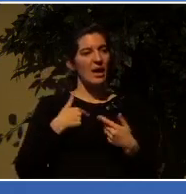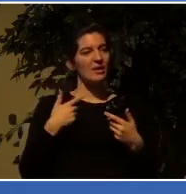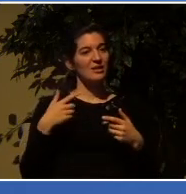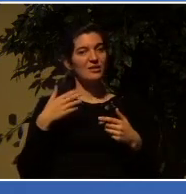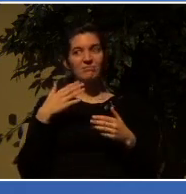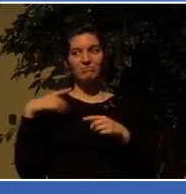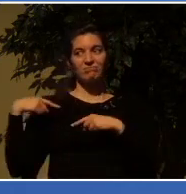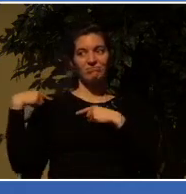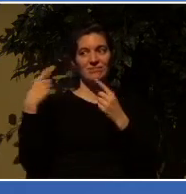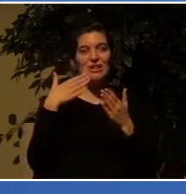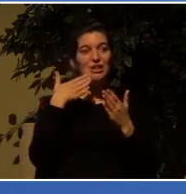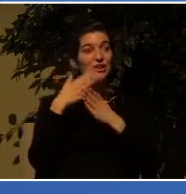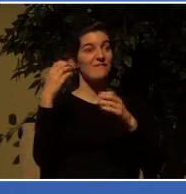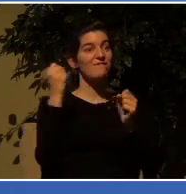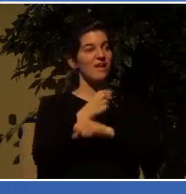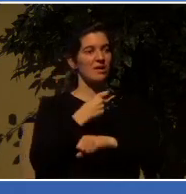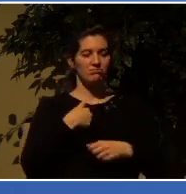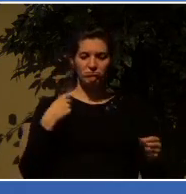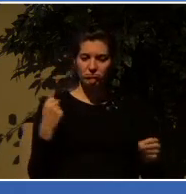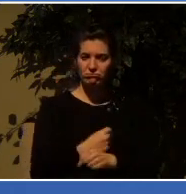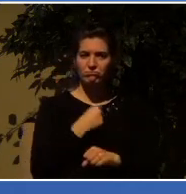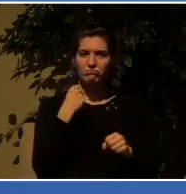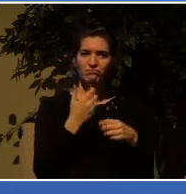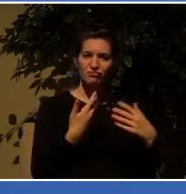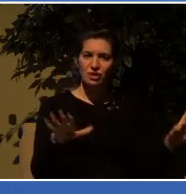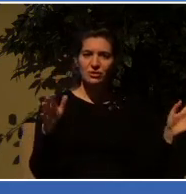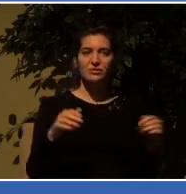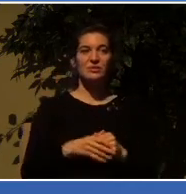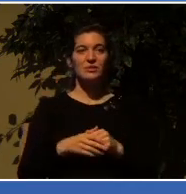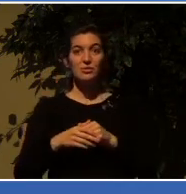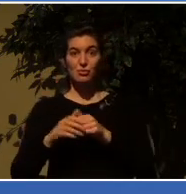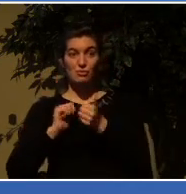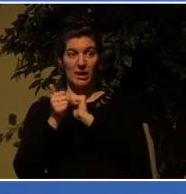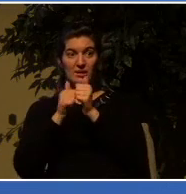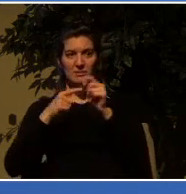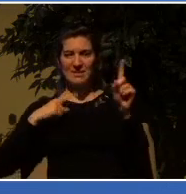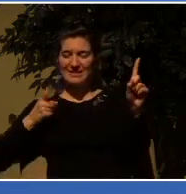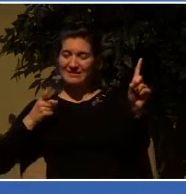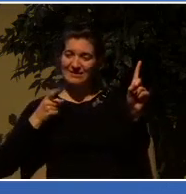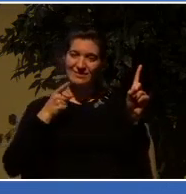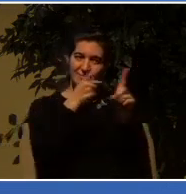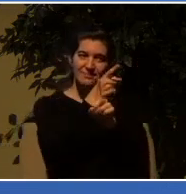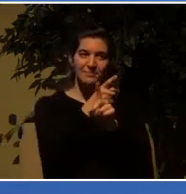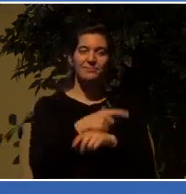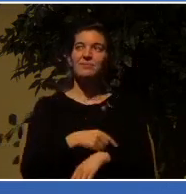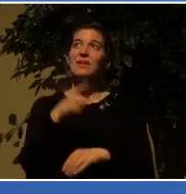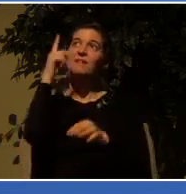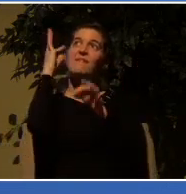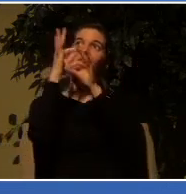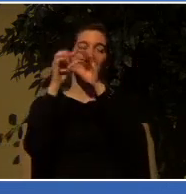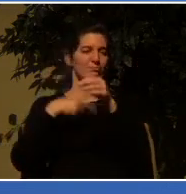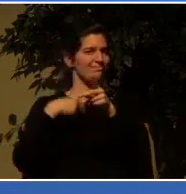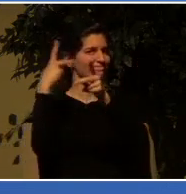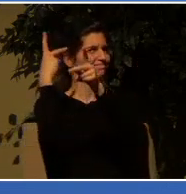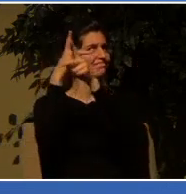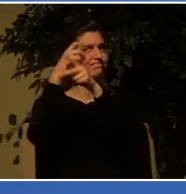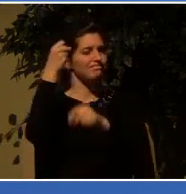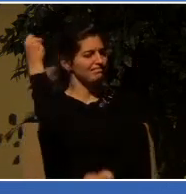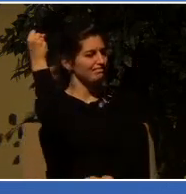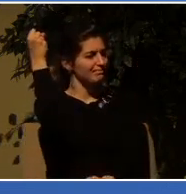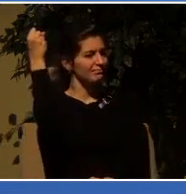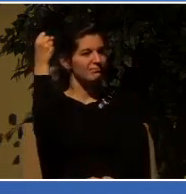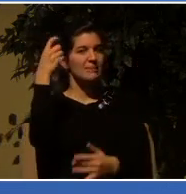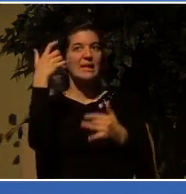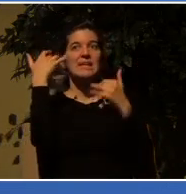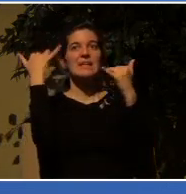race I have kept the faith now there is in store for me the crown of righteousness which the Lord the righteous judge